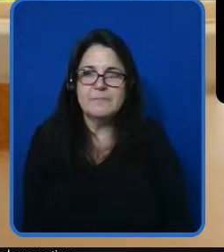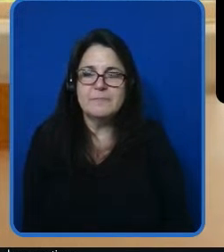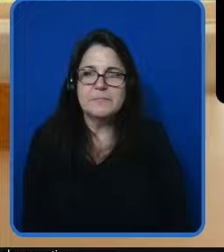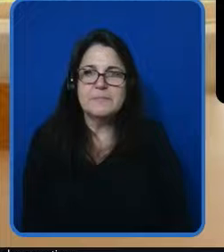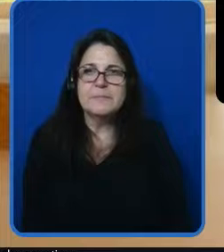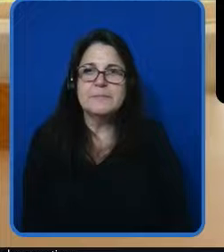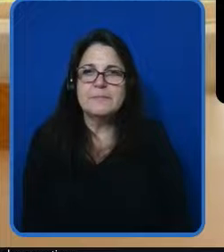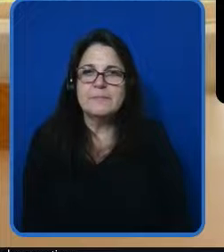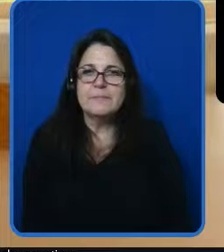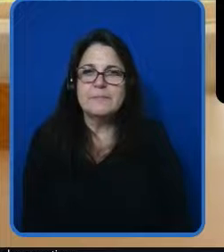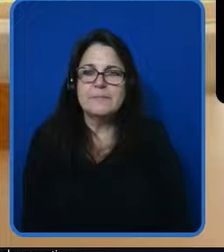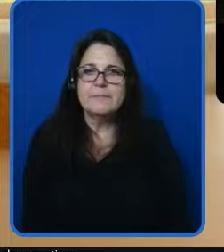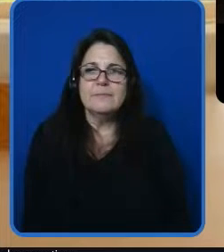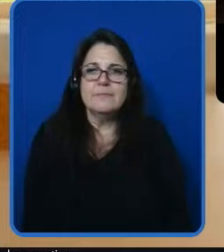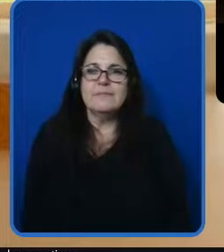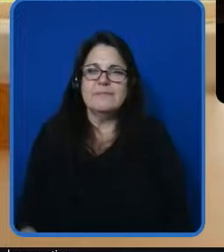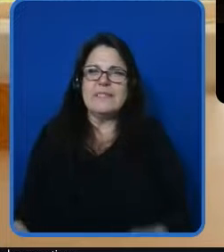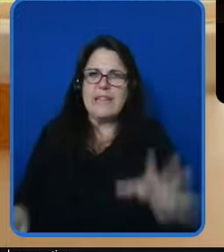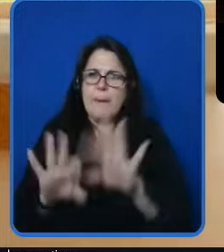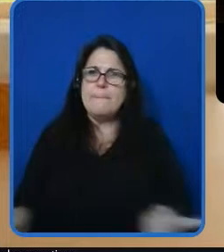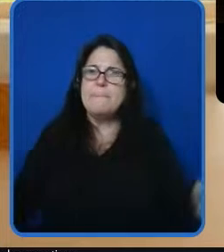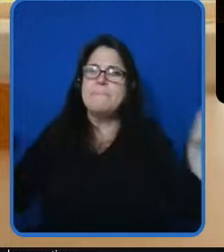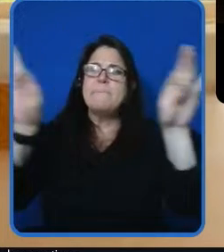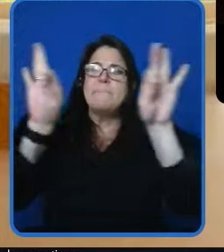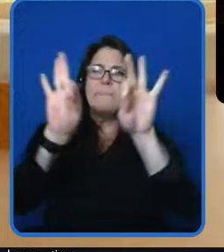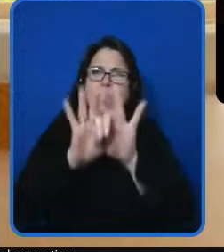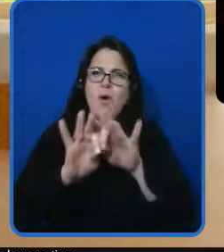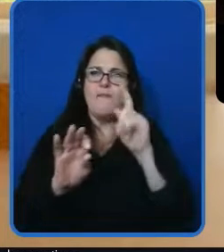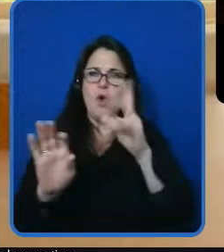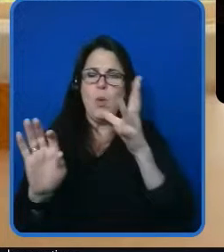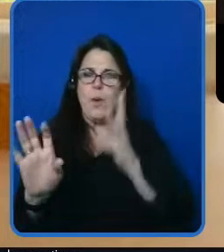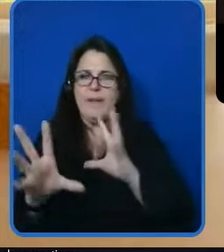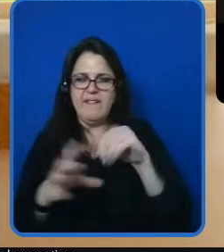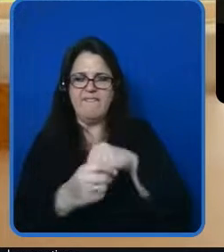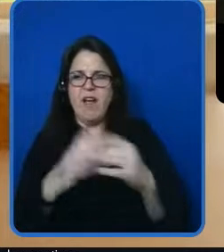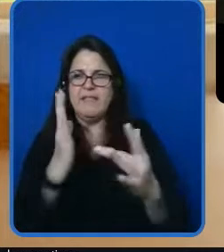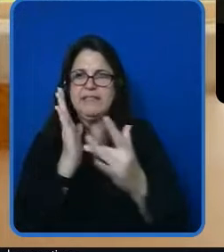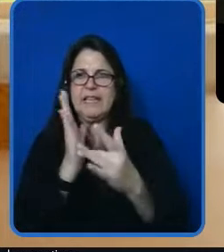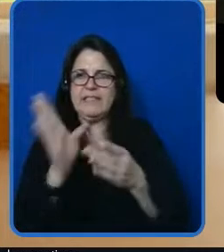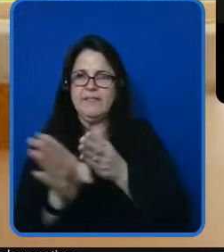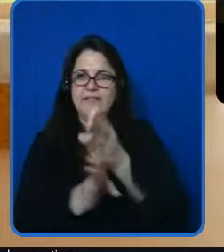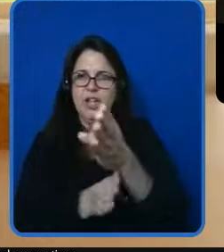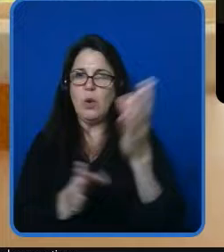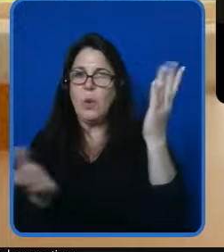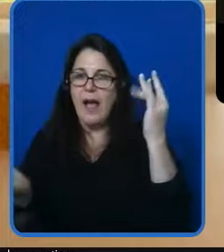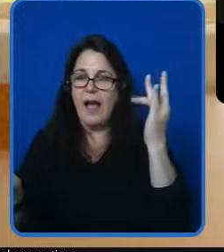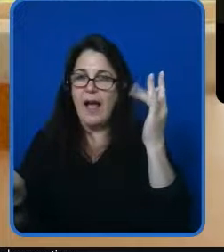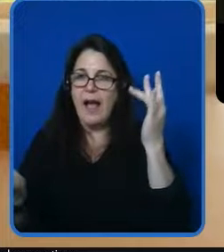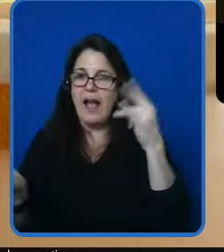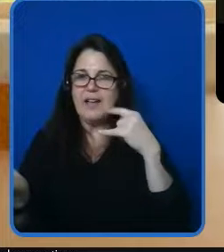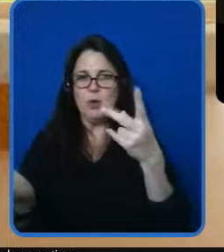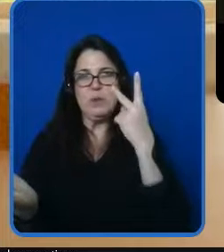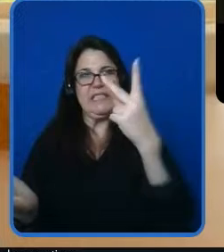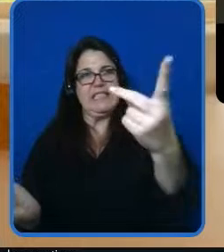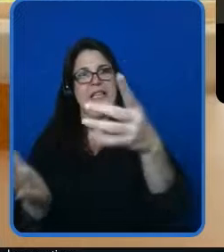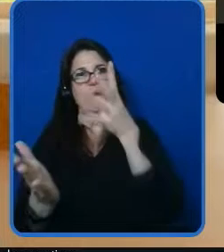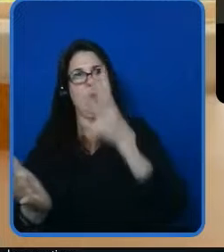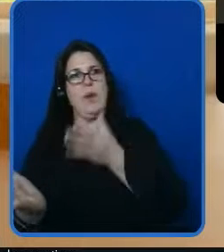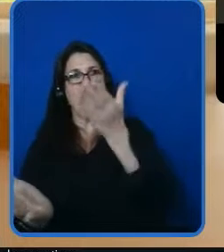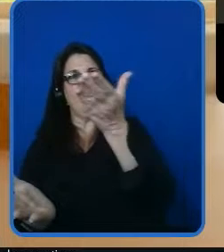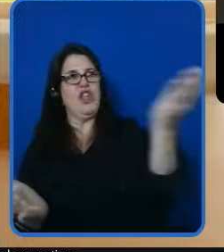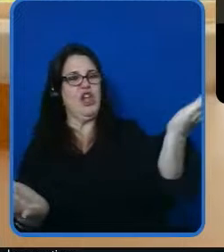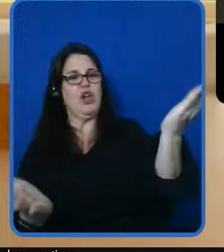I think it's important for more women to be involved in tech fields because having that representation a different perspective is